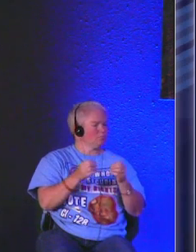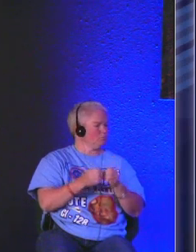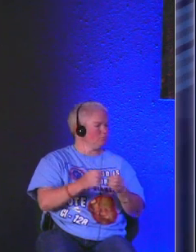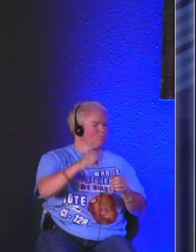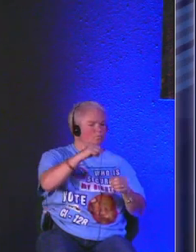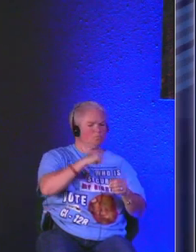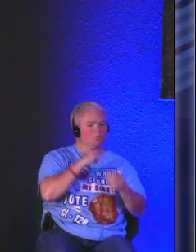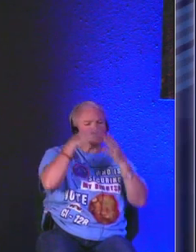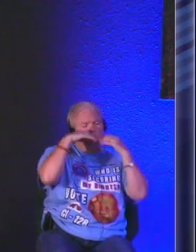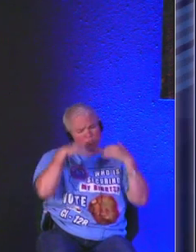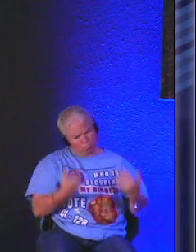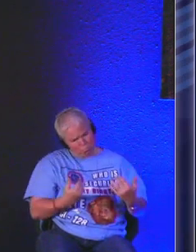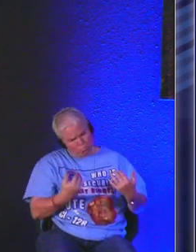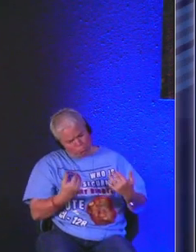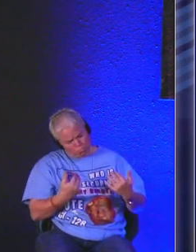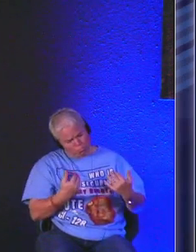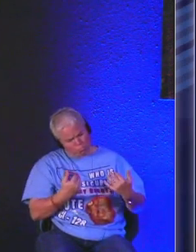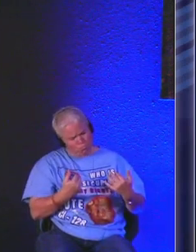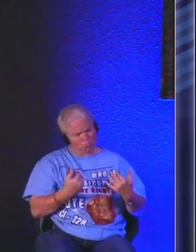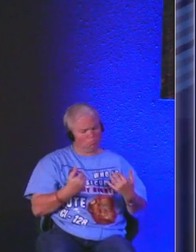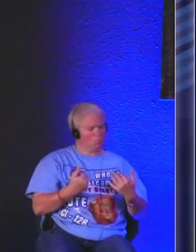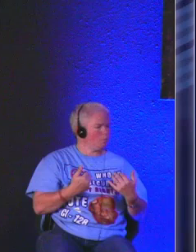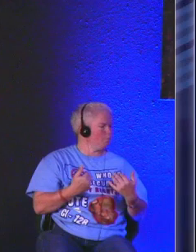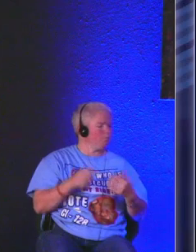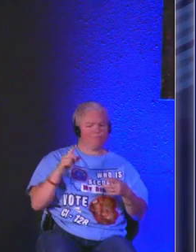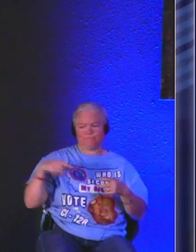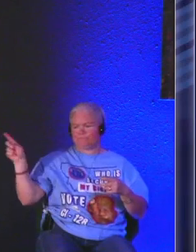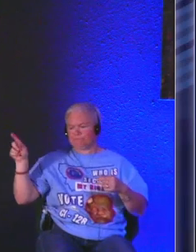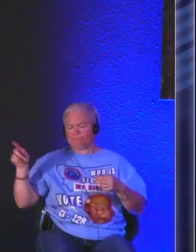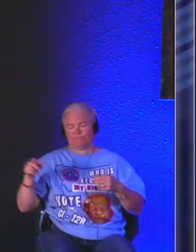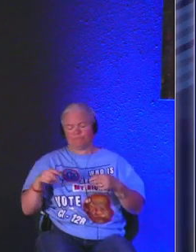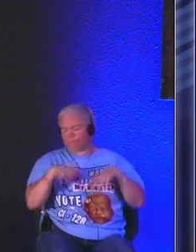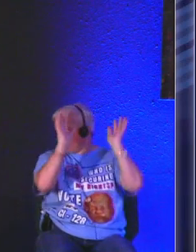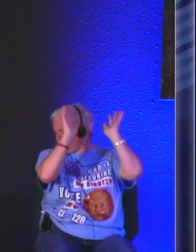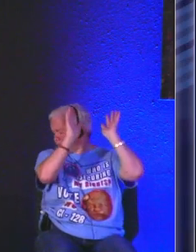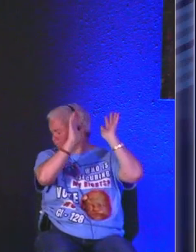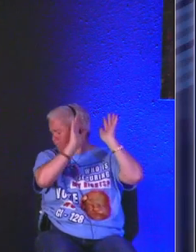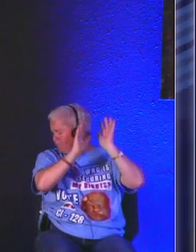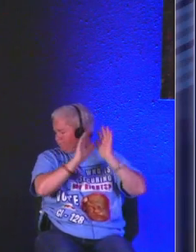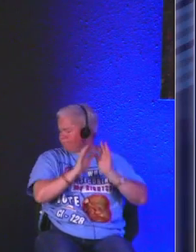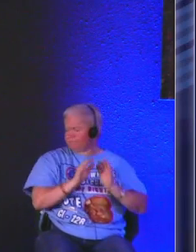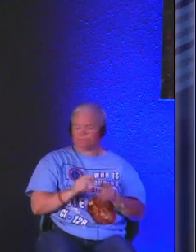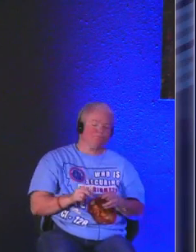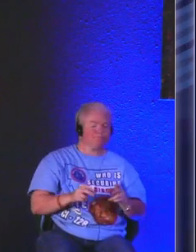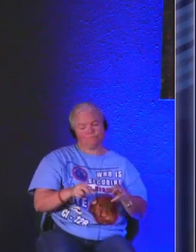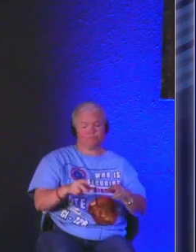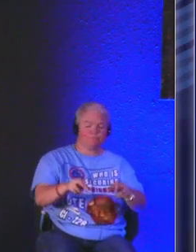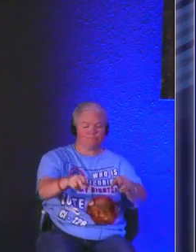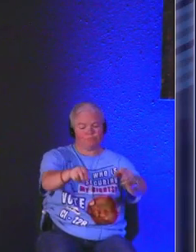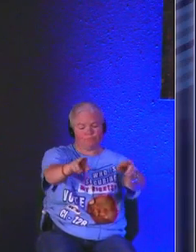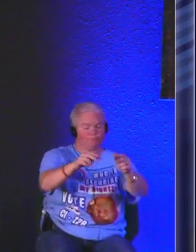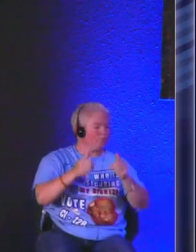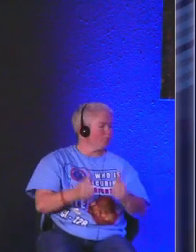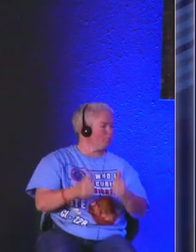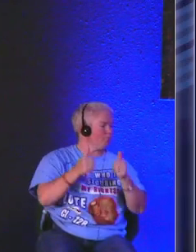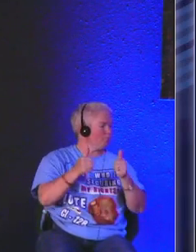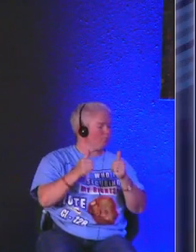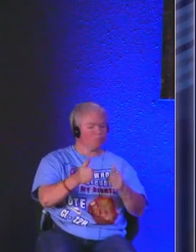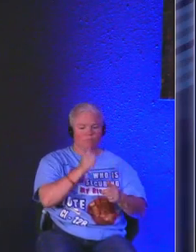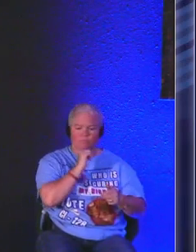most part it's a self-induced apathy they've just checked out right they just go about their lives